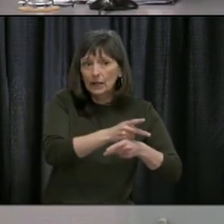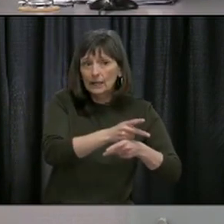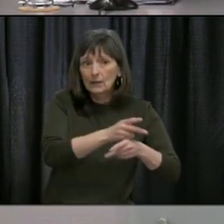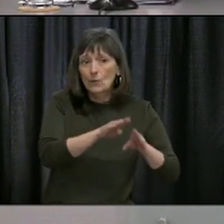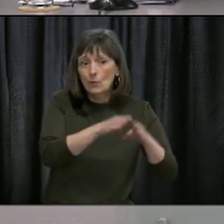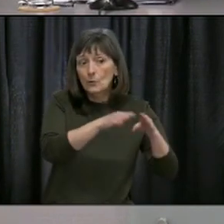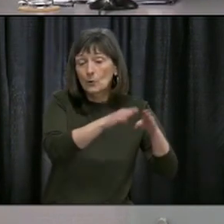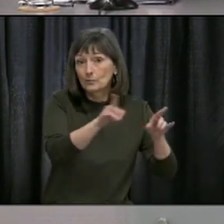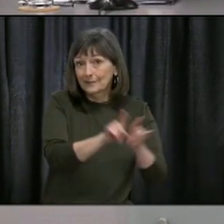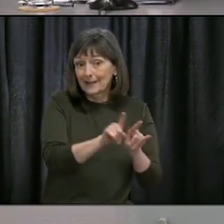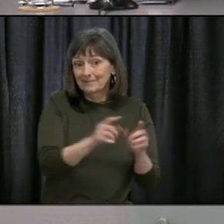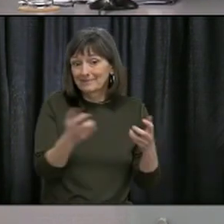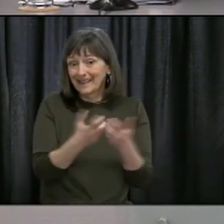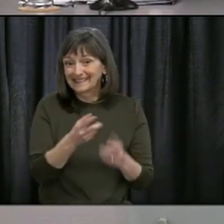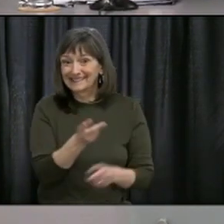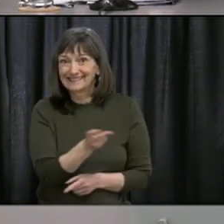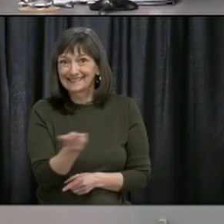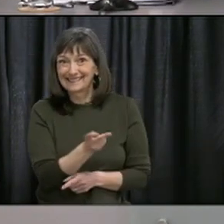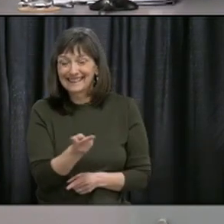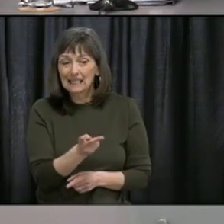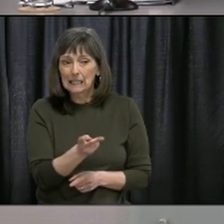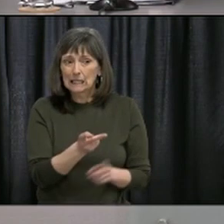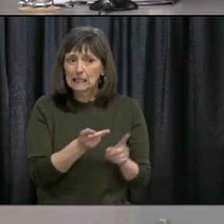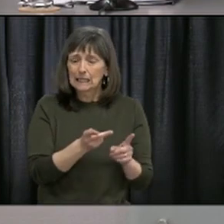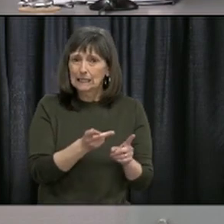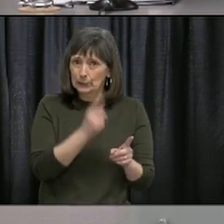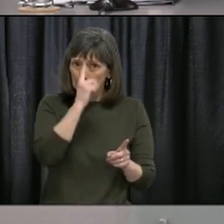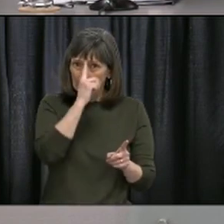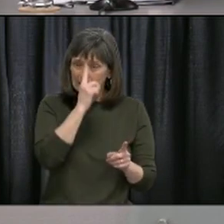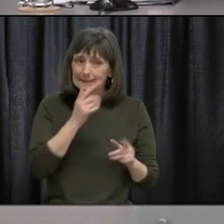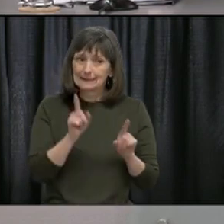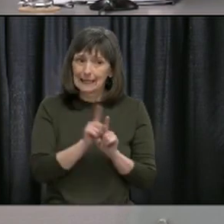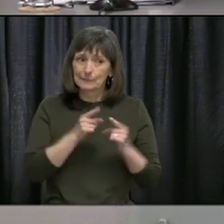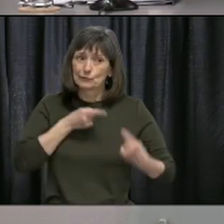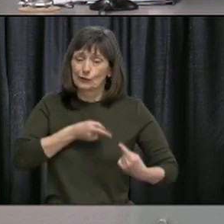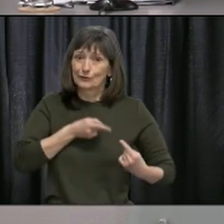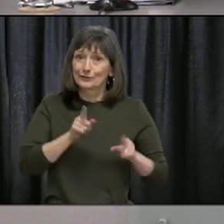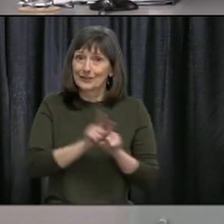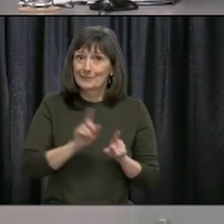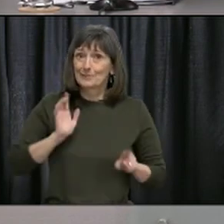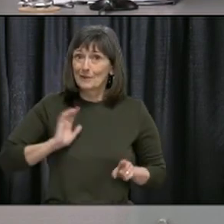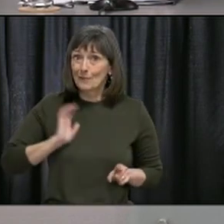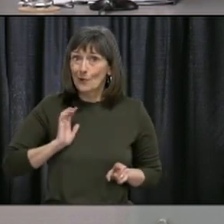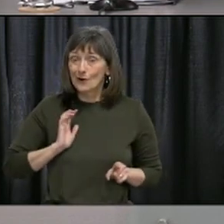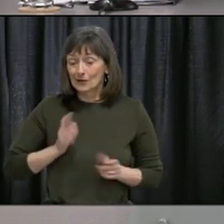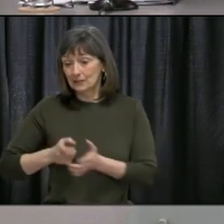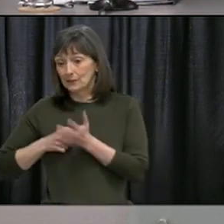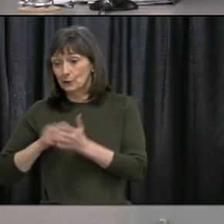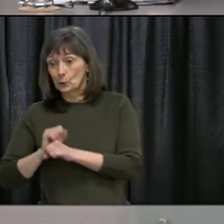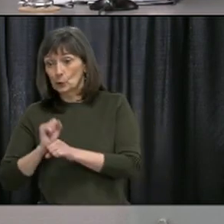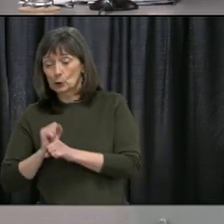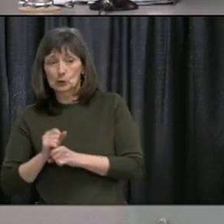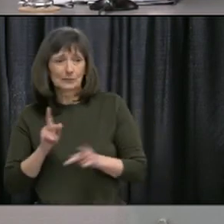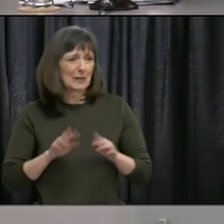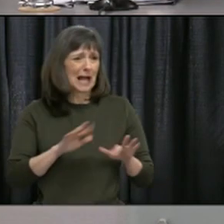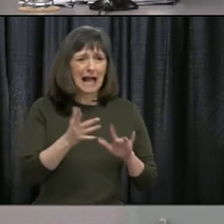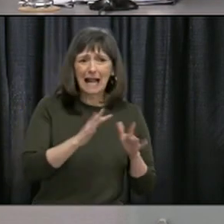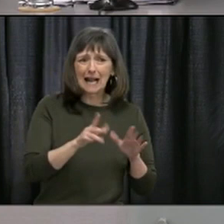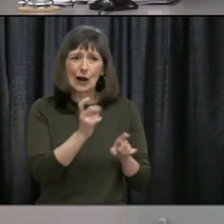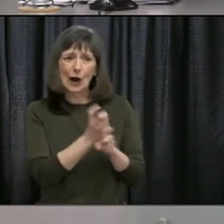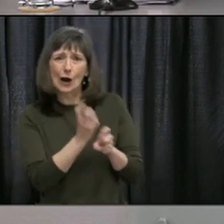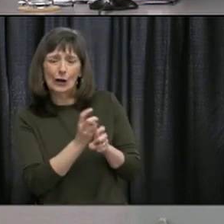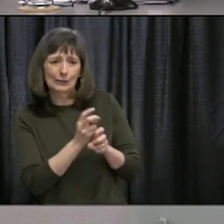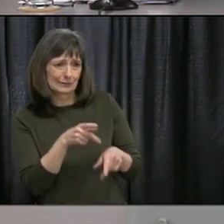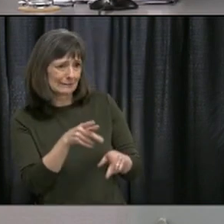problems you did there convincing them to open for essential workers? So what was that question again, Peter? Peter?